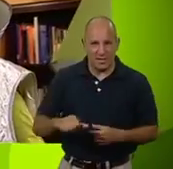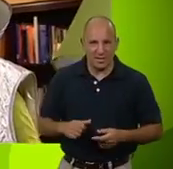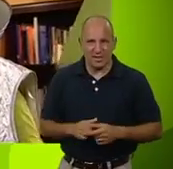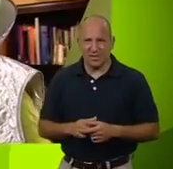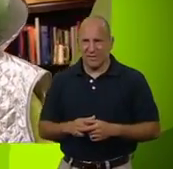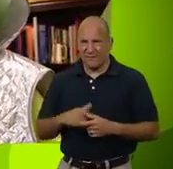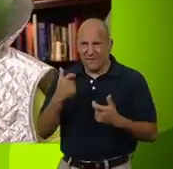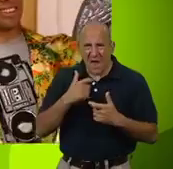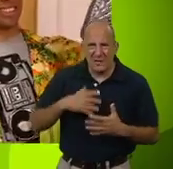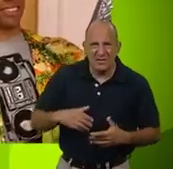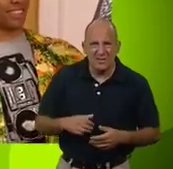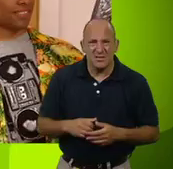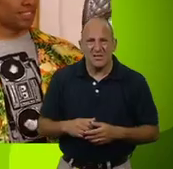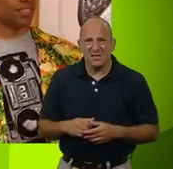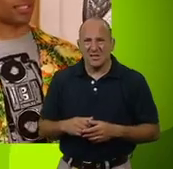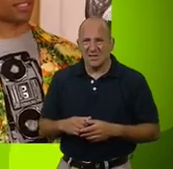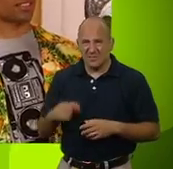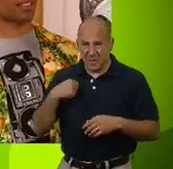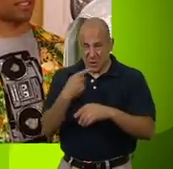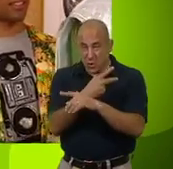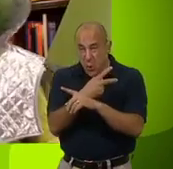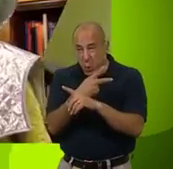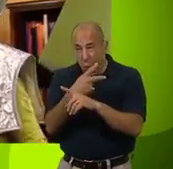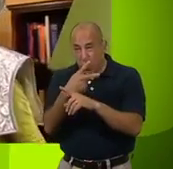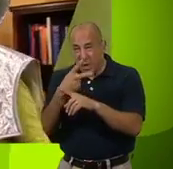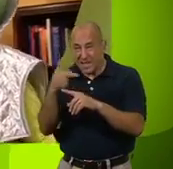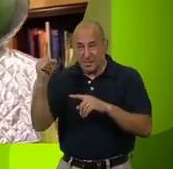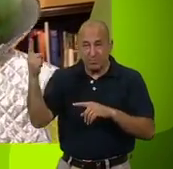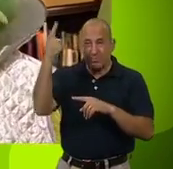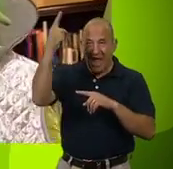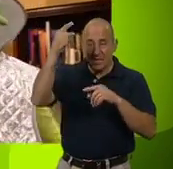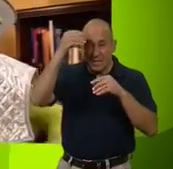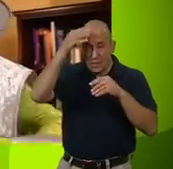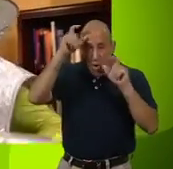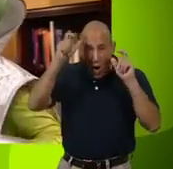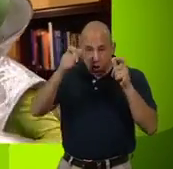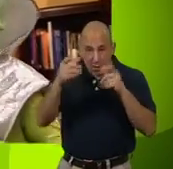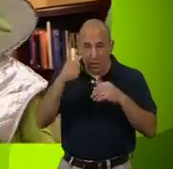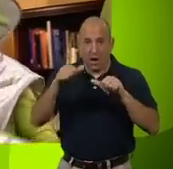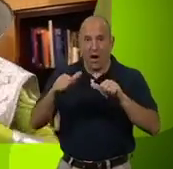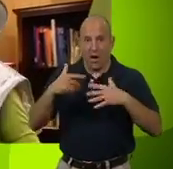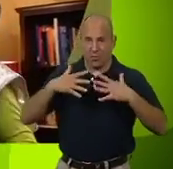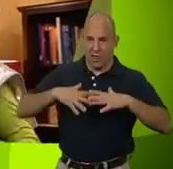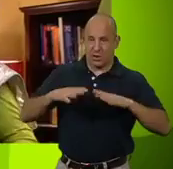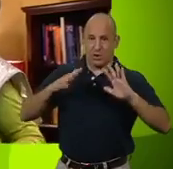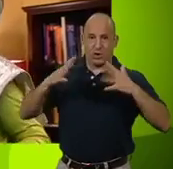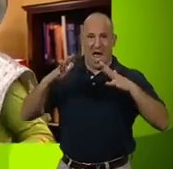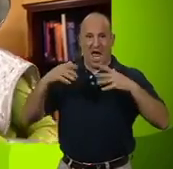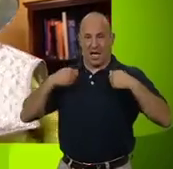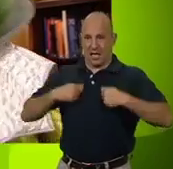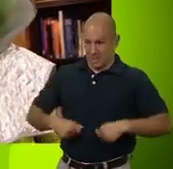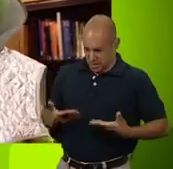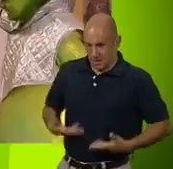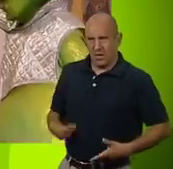Funny costumes? I spent two long hard weeks at the Cosmic Academy to earn my right to wear this shiny galactic